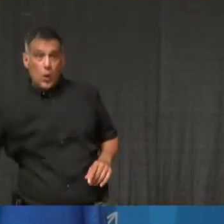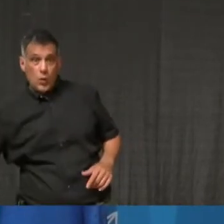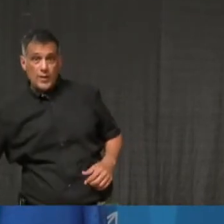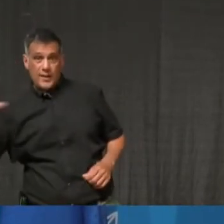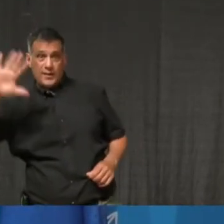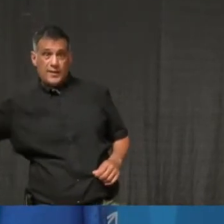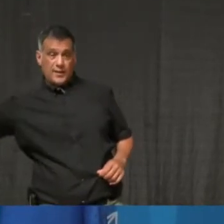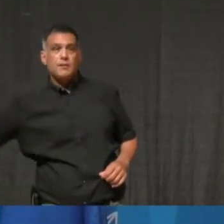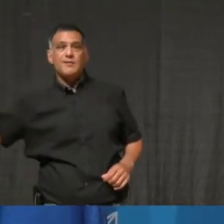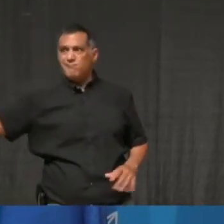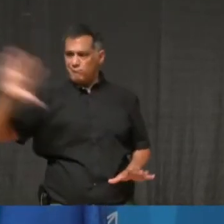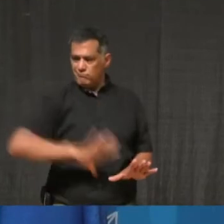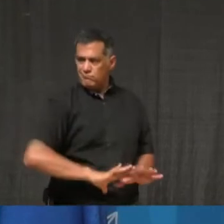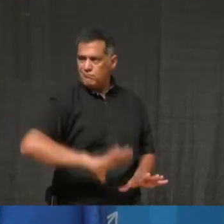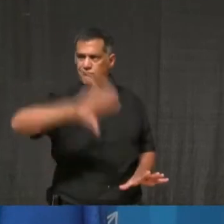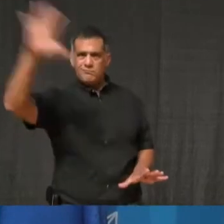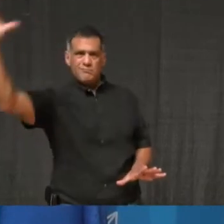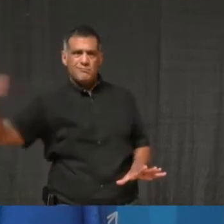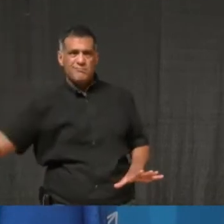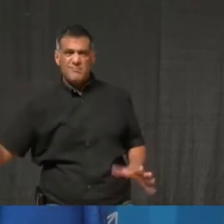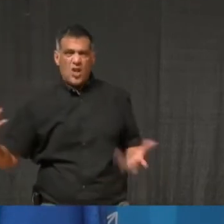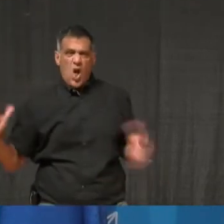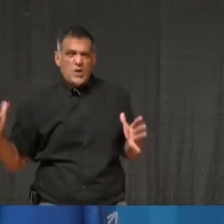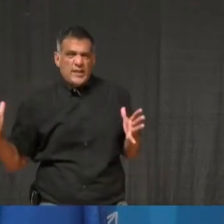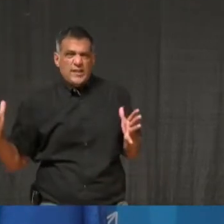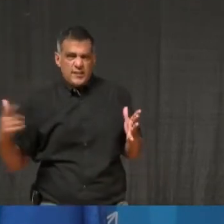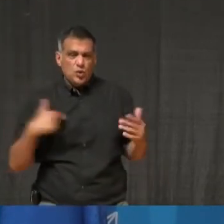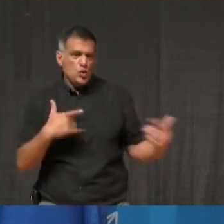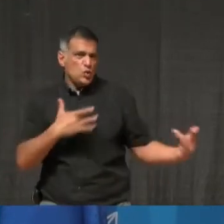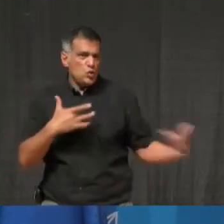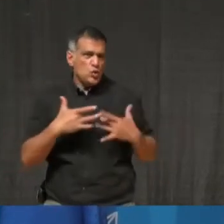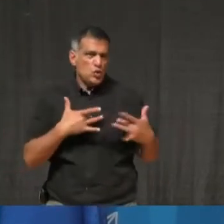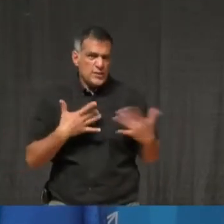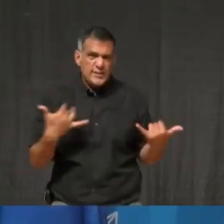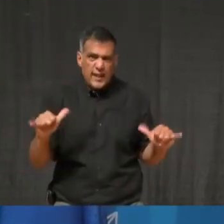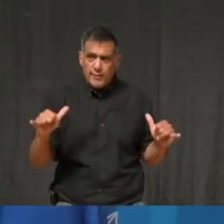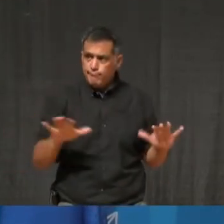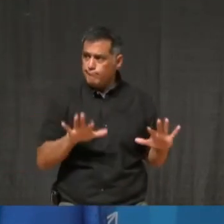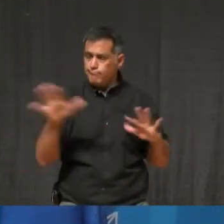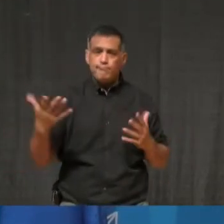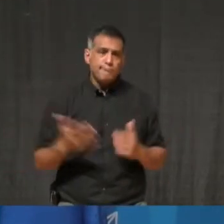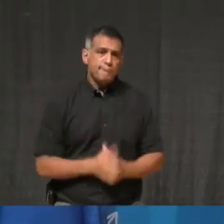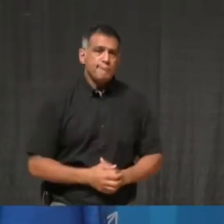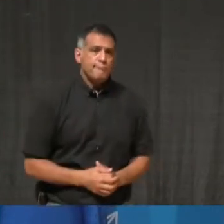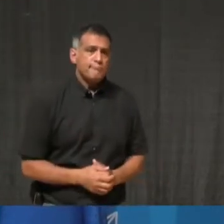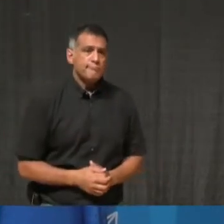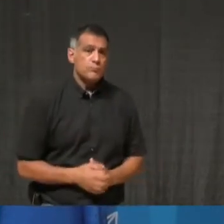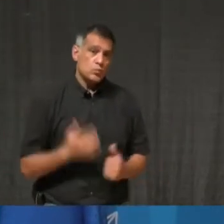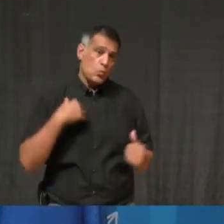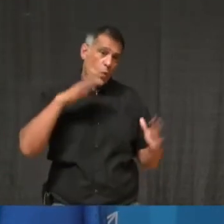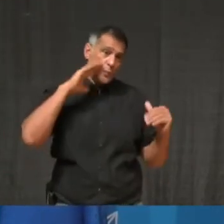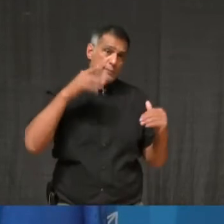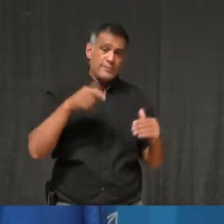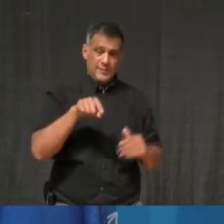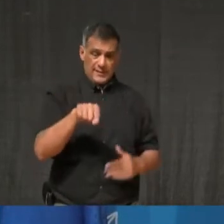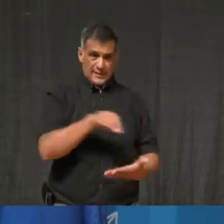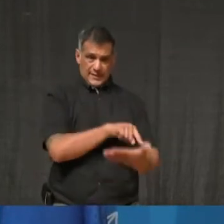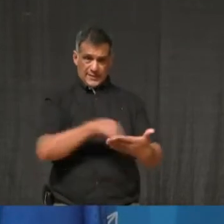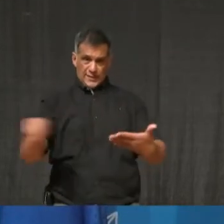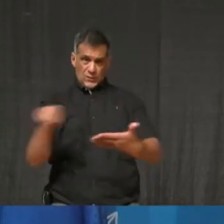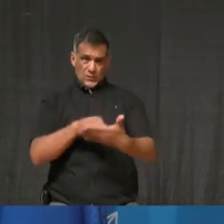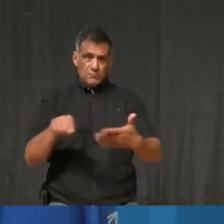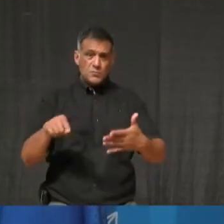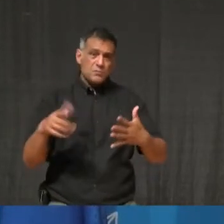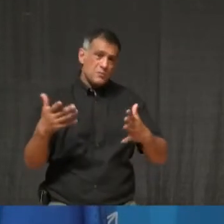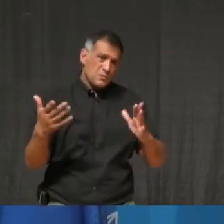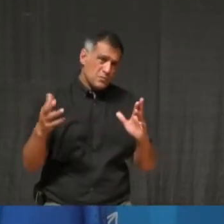still certainly cause for concern. That said, you know, we are hoping, at least over the next week, that the combination